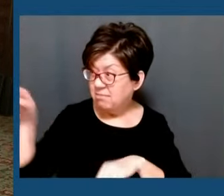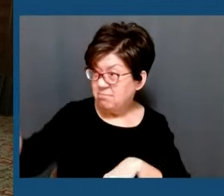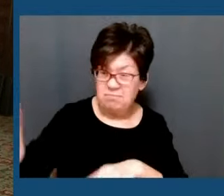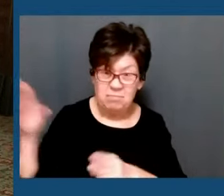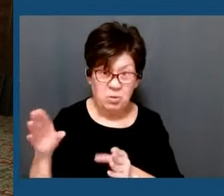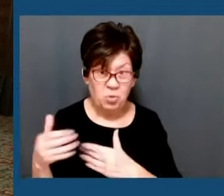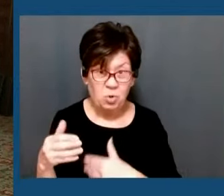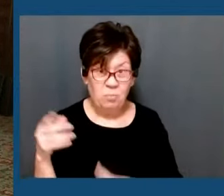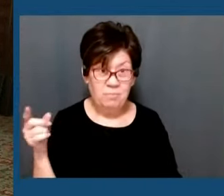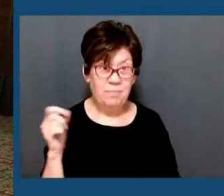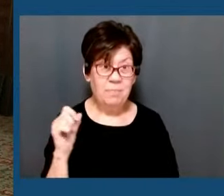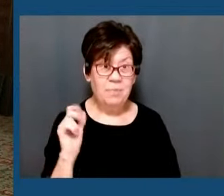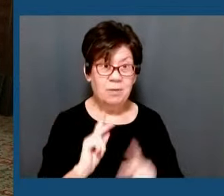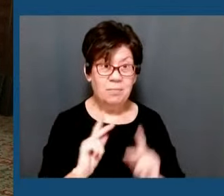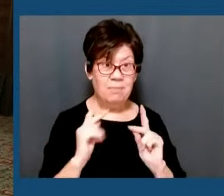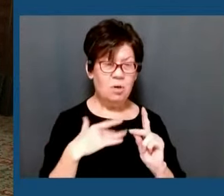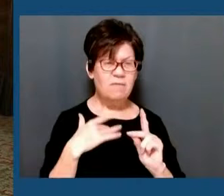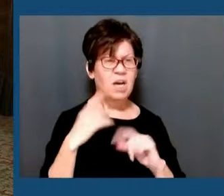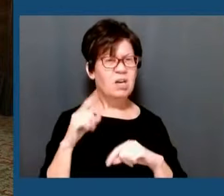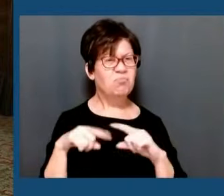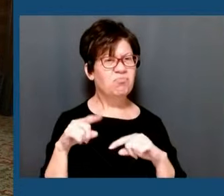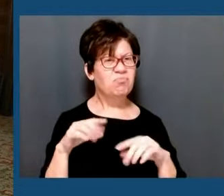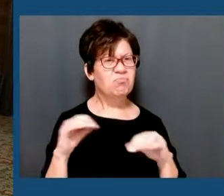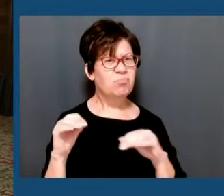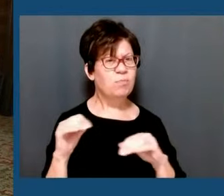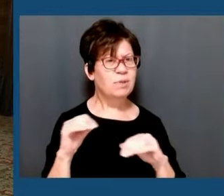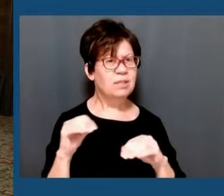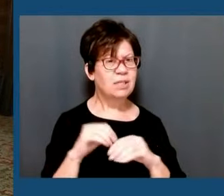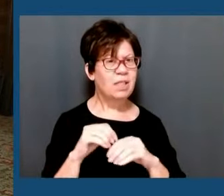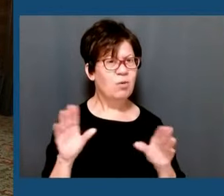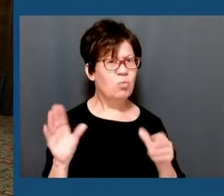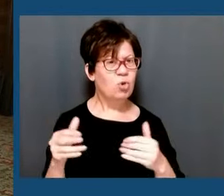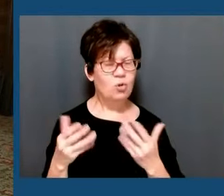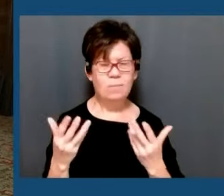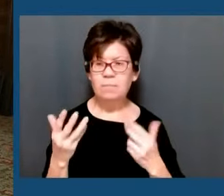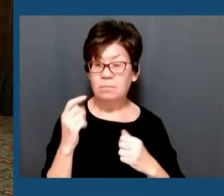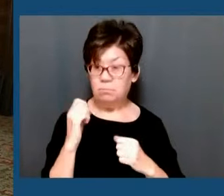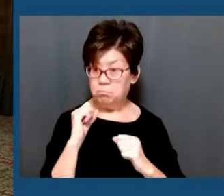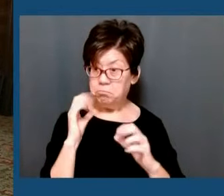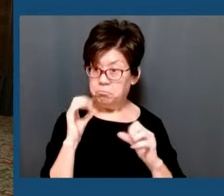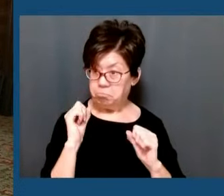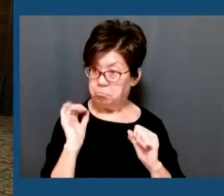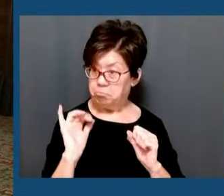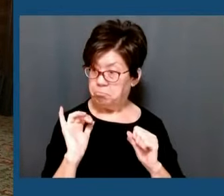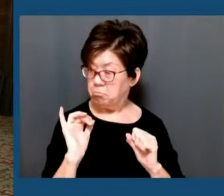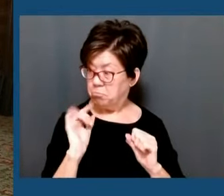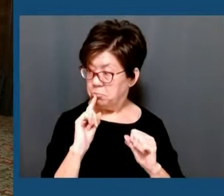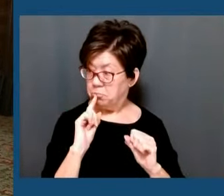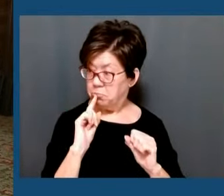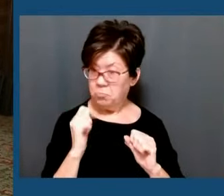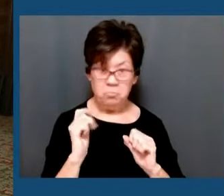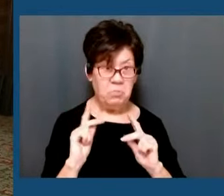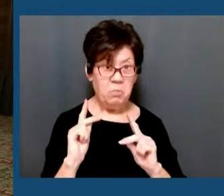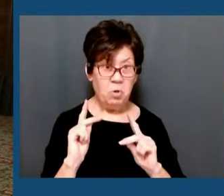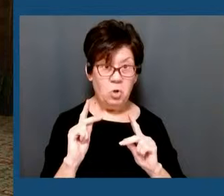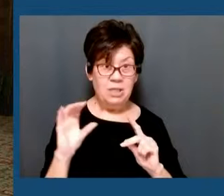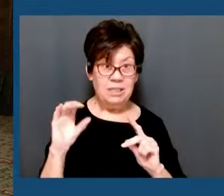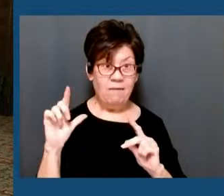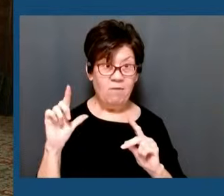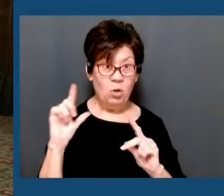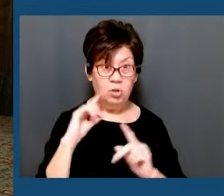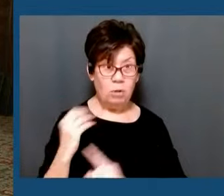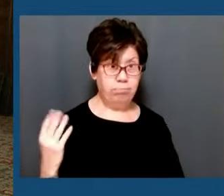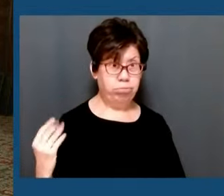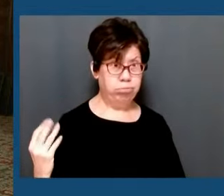People felt different degrees of movement in the room, surprising, and all of a sudden, everybody's cell phones start lighting up and describing